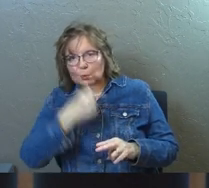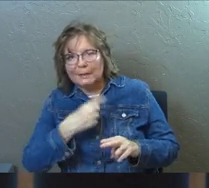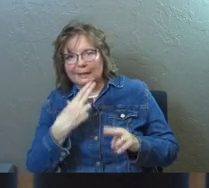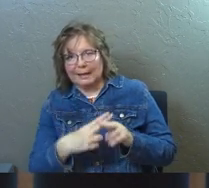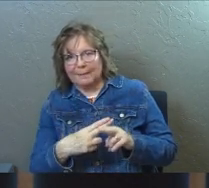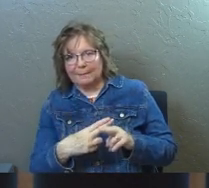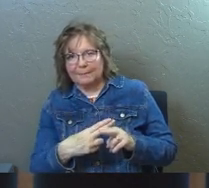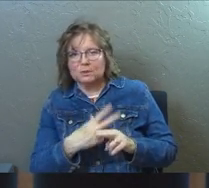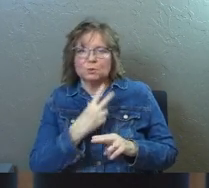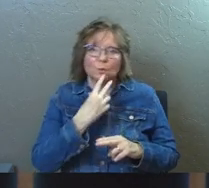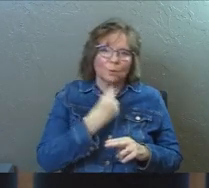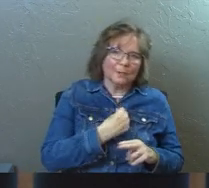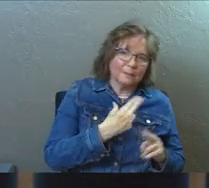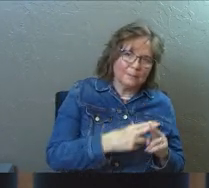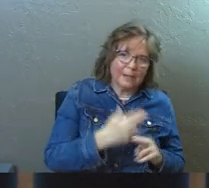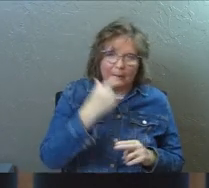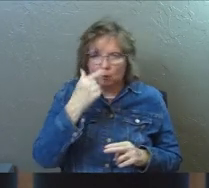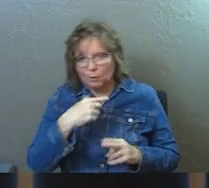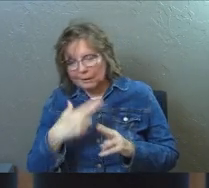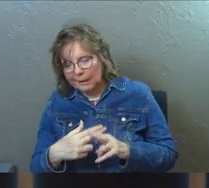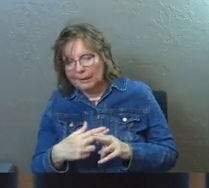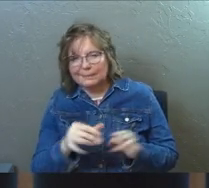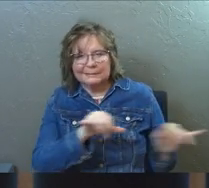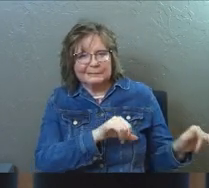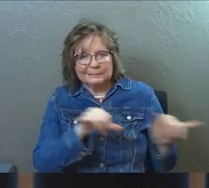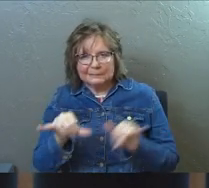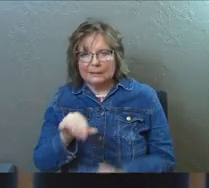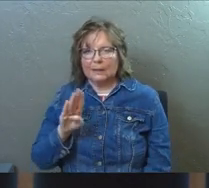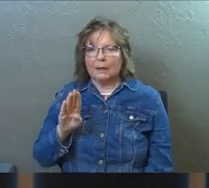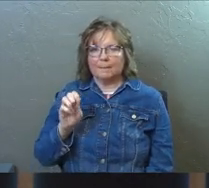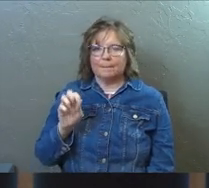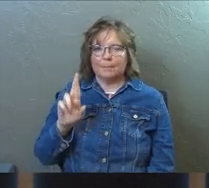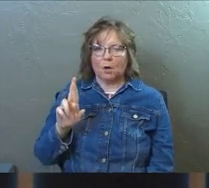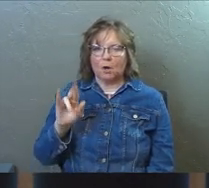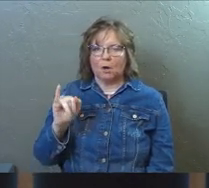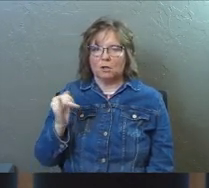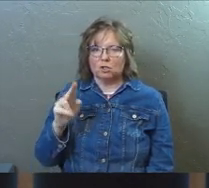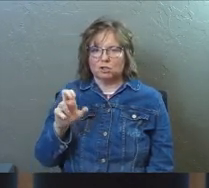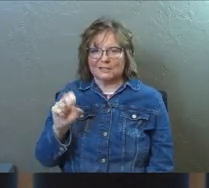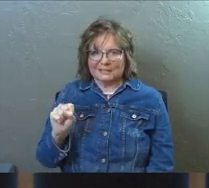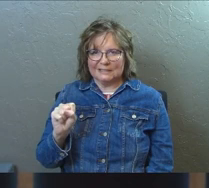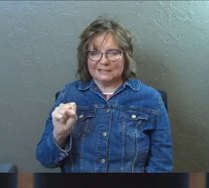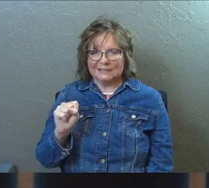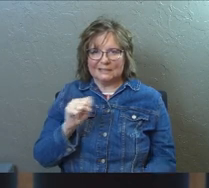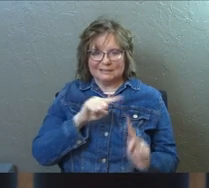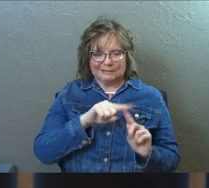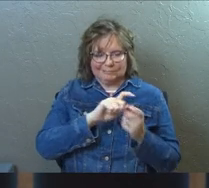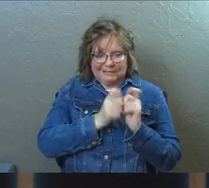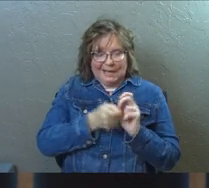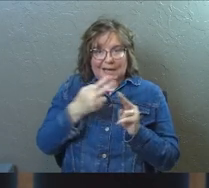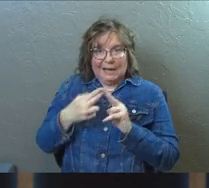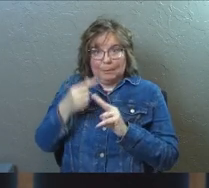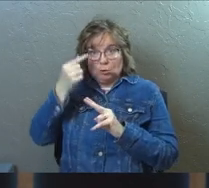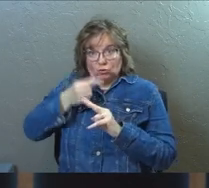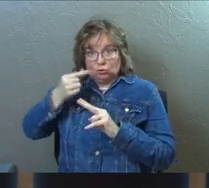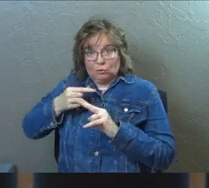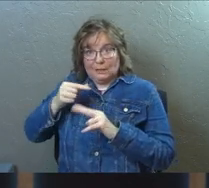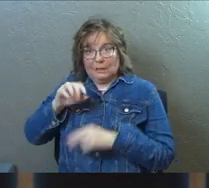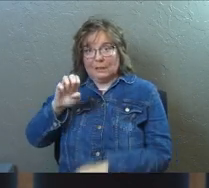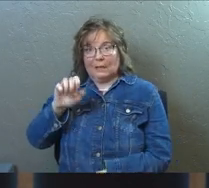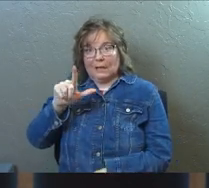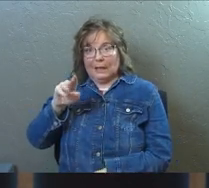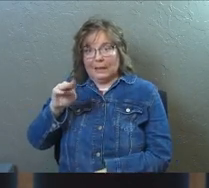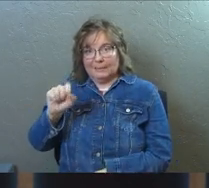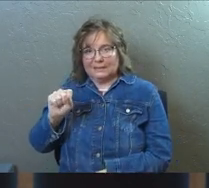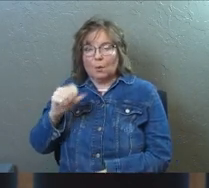name. I think personally it's because Dr. Luke does not like saying him and Jesus in the same sentence. So he gave